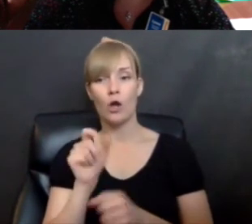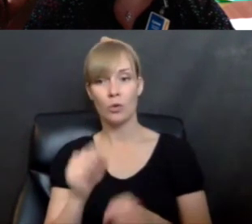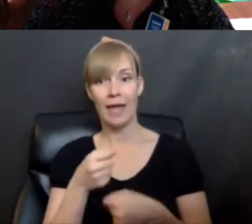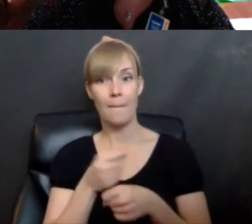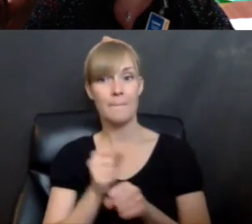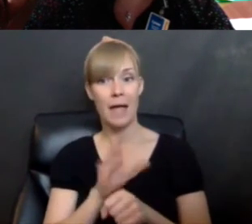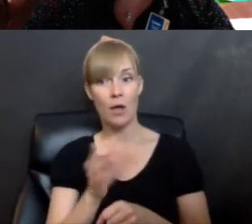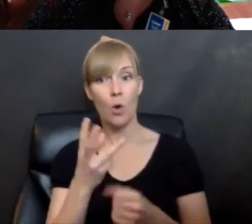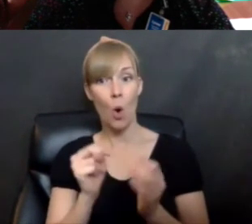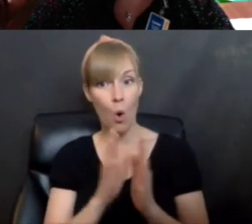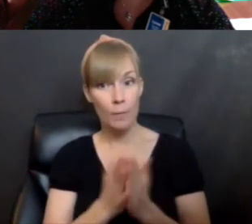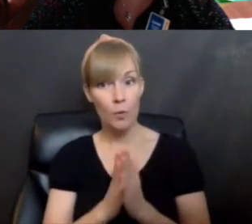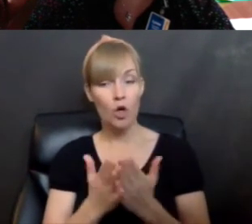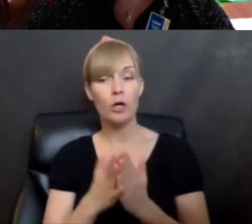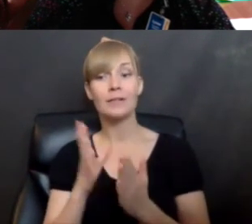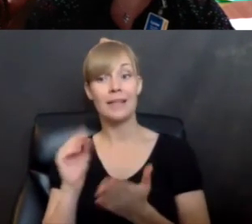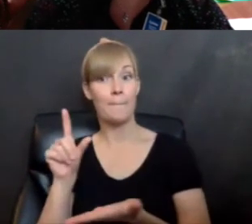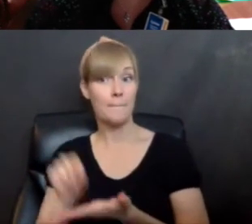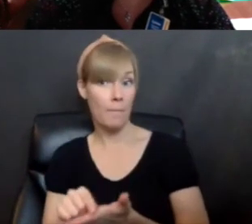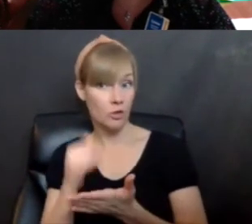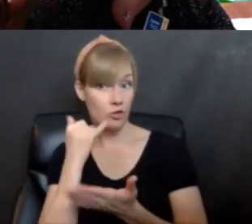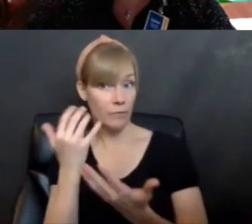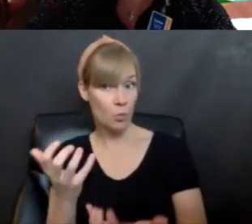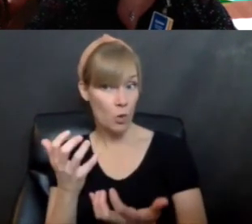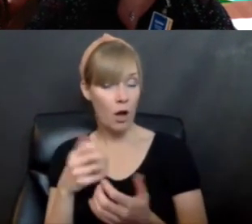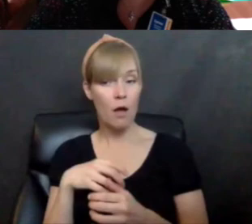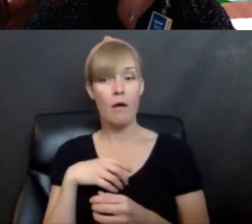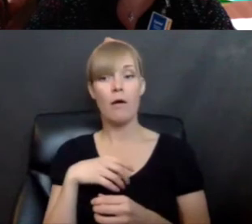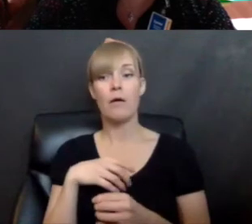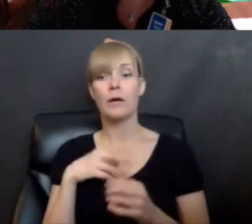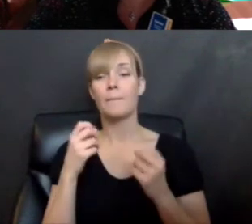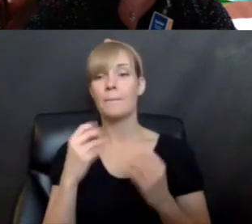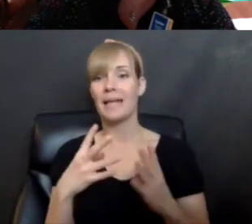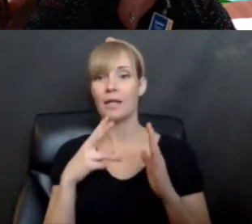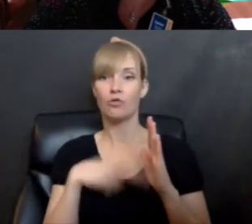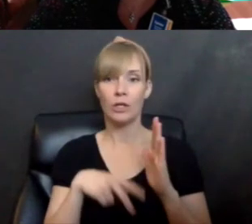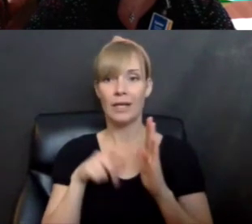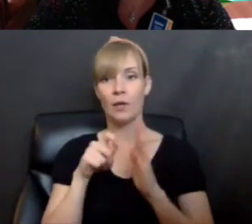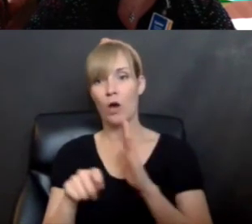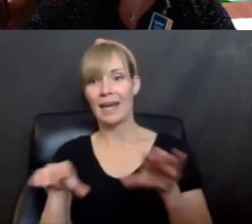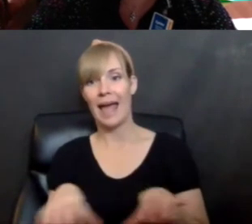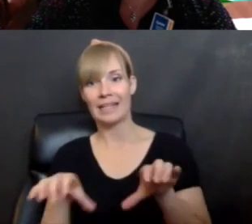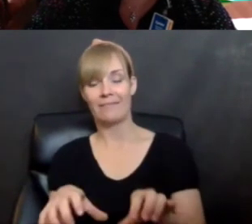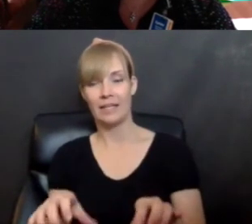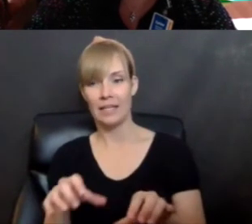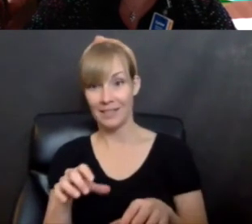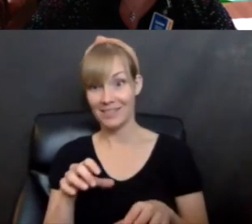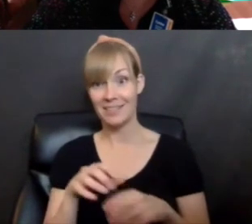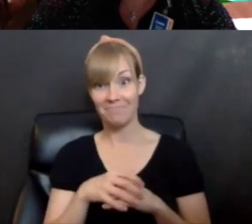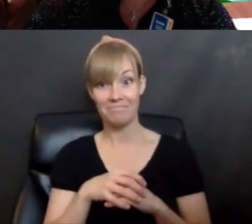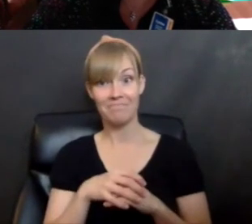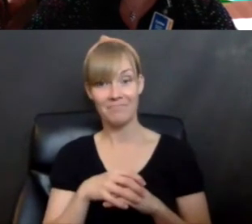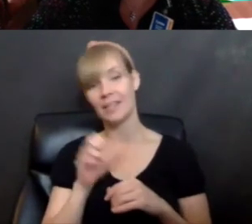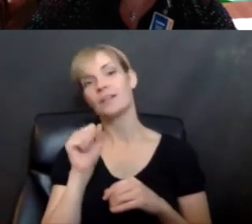own books and publish them if you want to lots of different reading and writing activities. So, um, so yeah, so feed